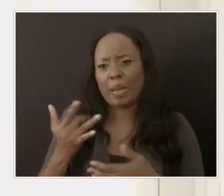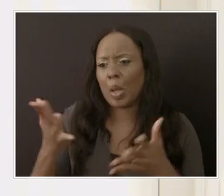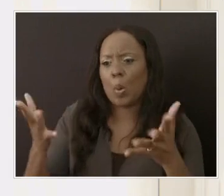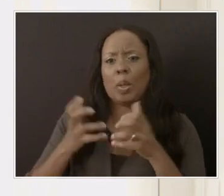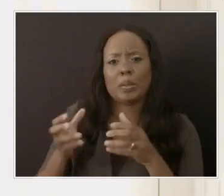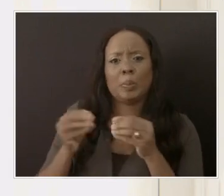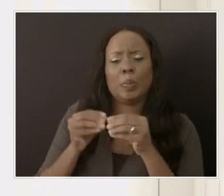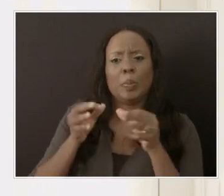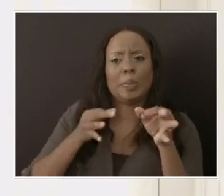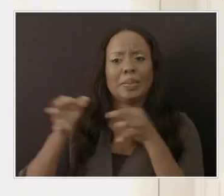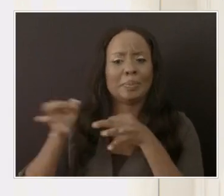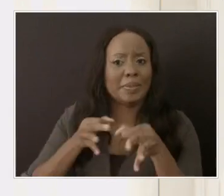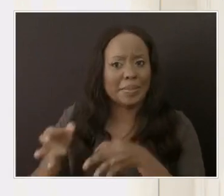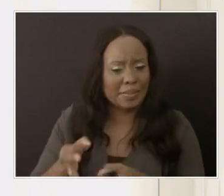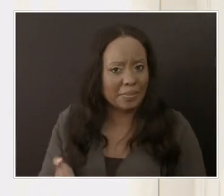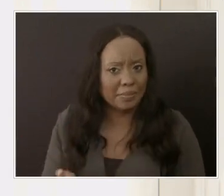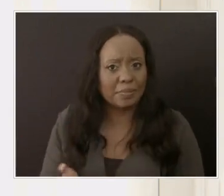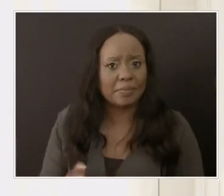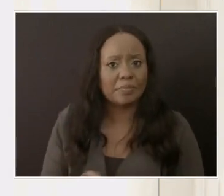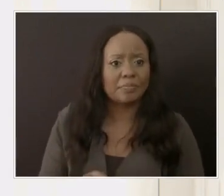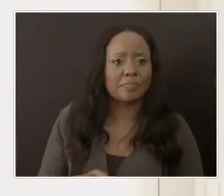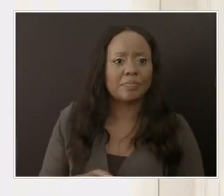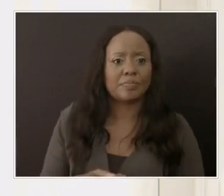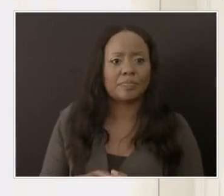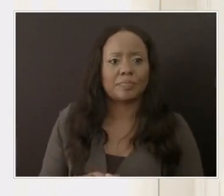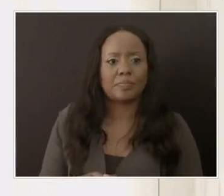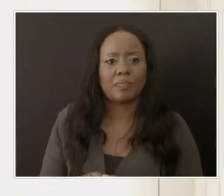I'm sure that that's a question which they have out there.